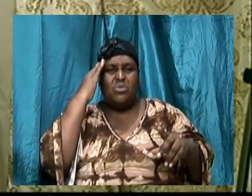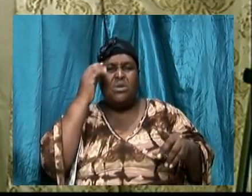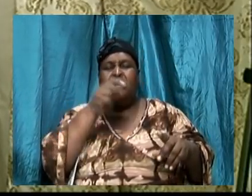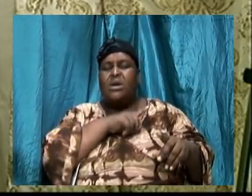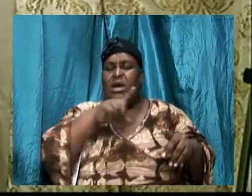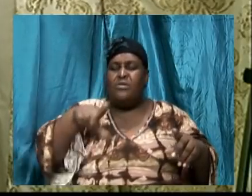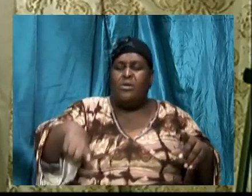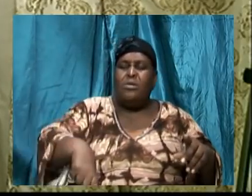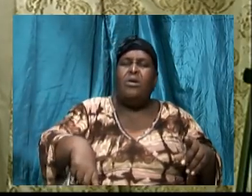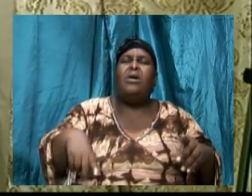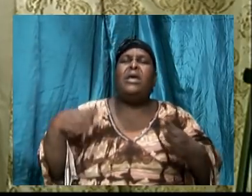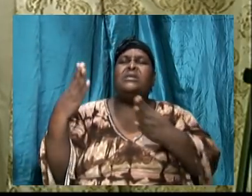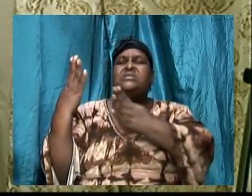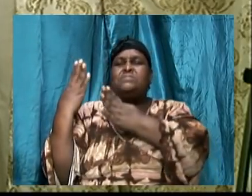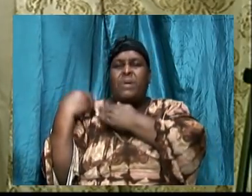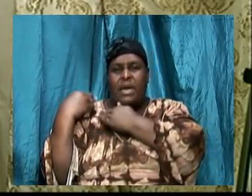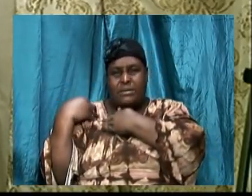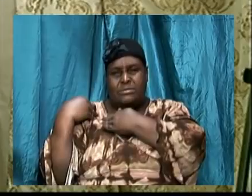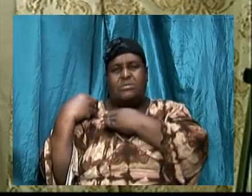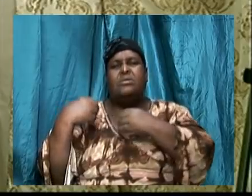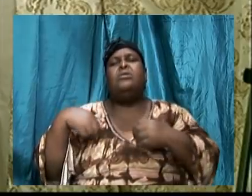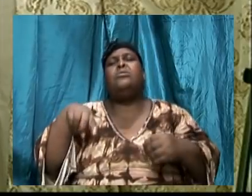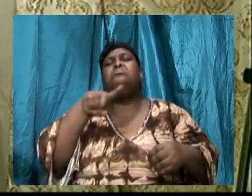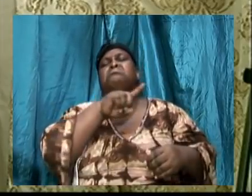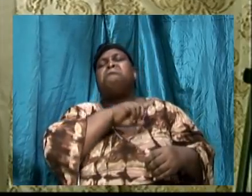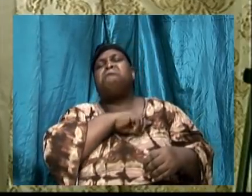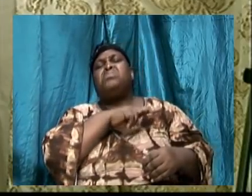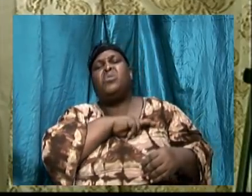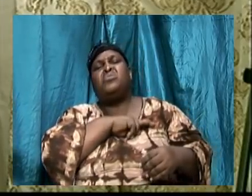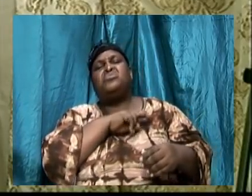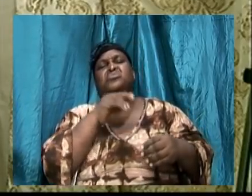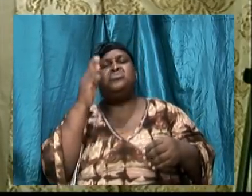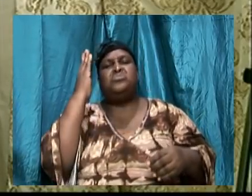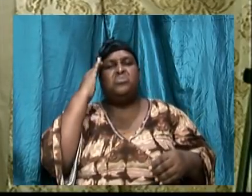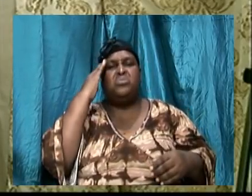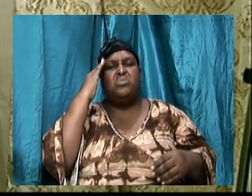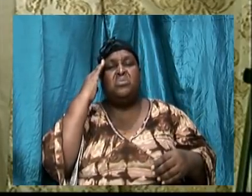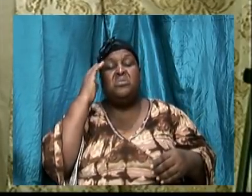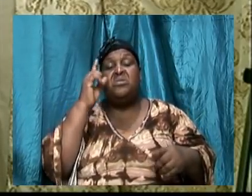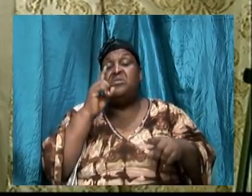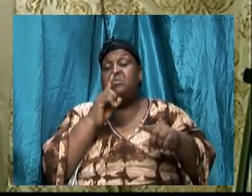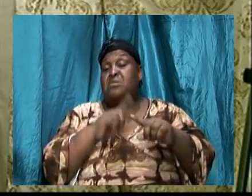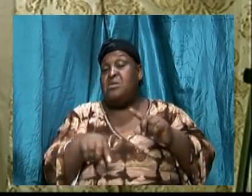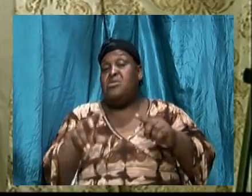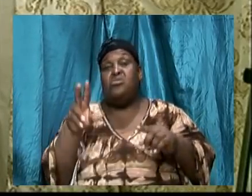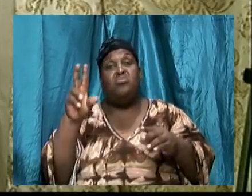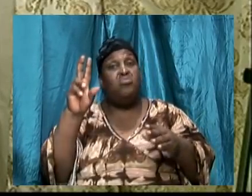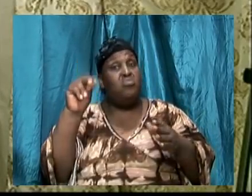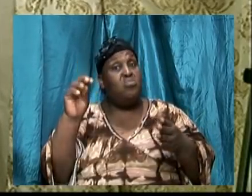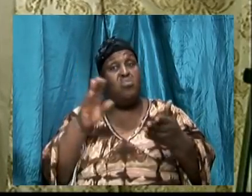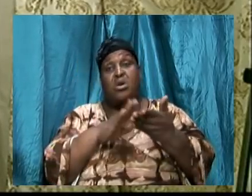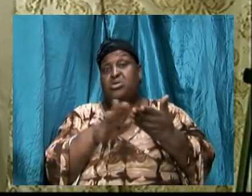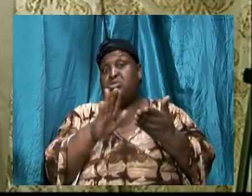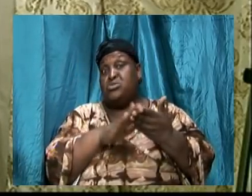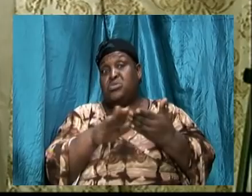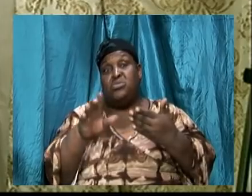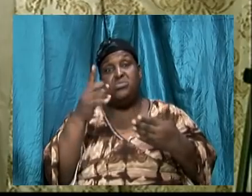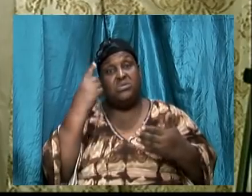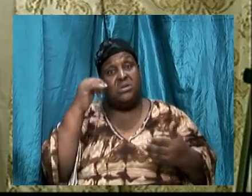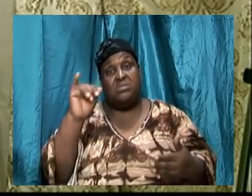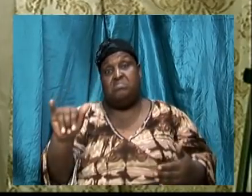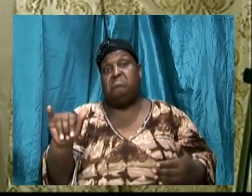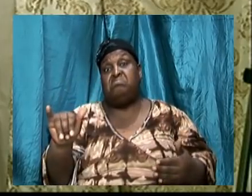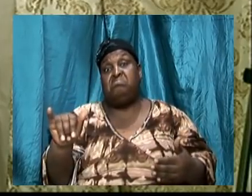then there is going to be no excuse for that. And therefore, folks are going to be destroyed. And